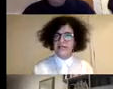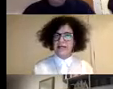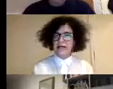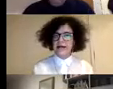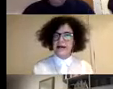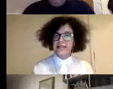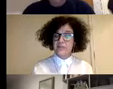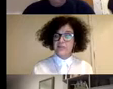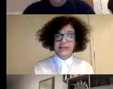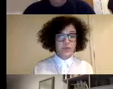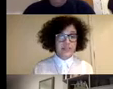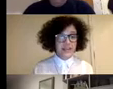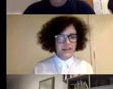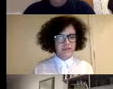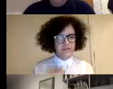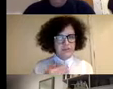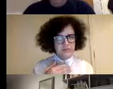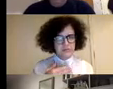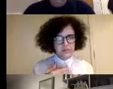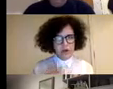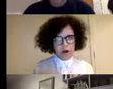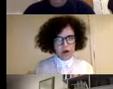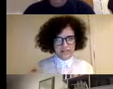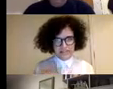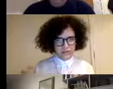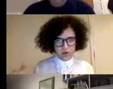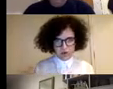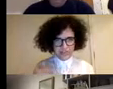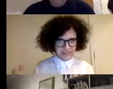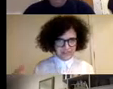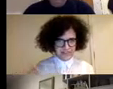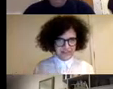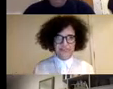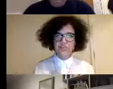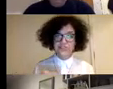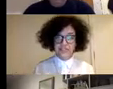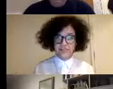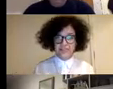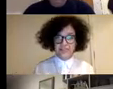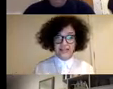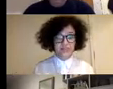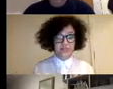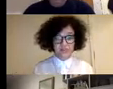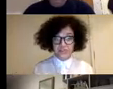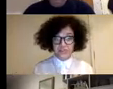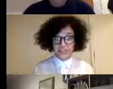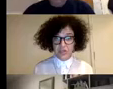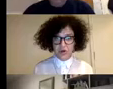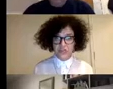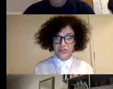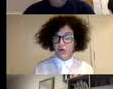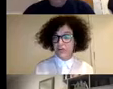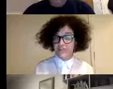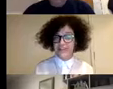And then we have a long term onset events such as sea level rise by diversity